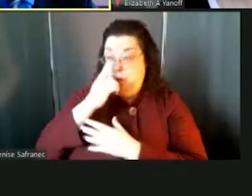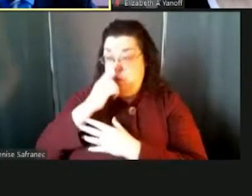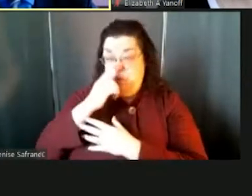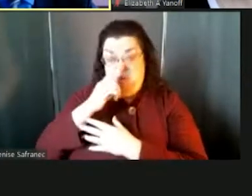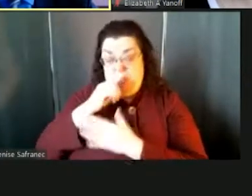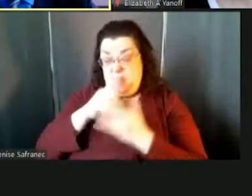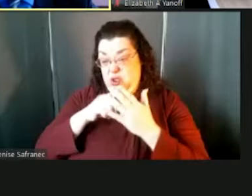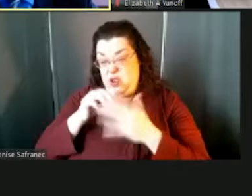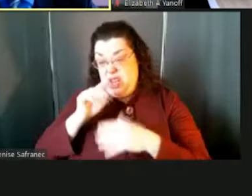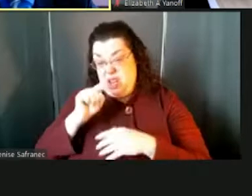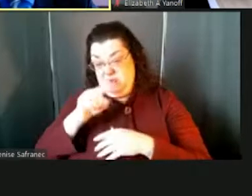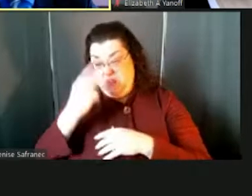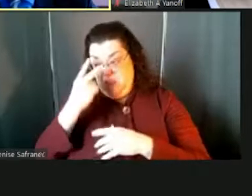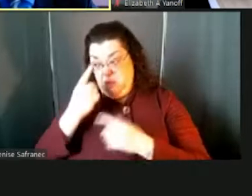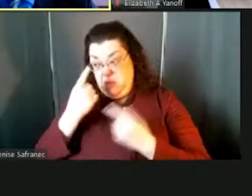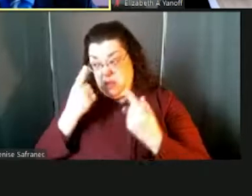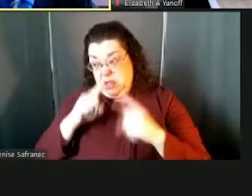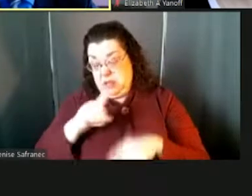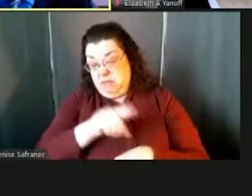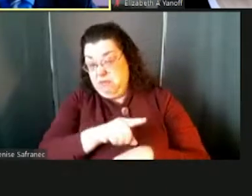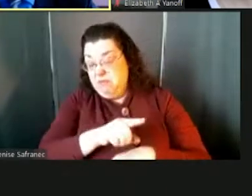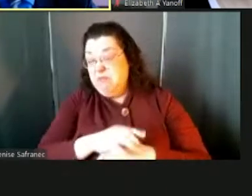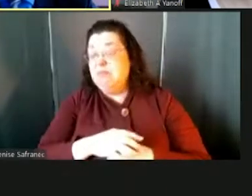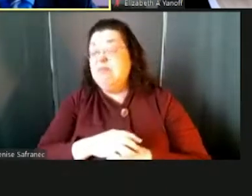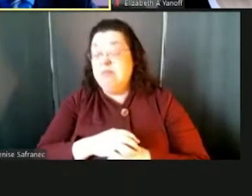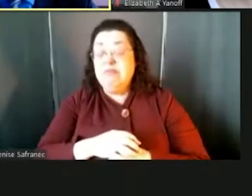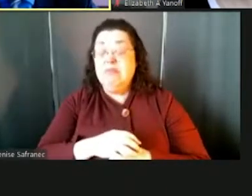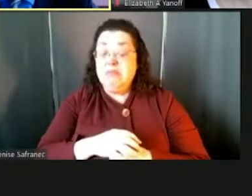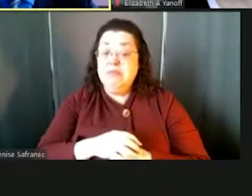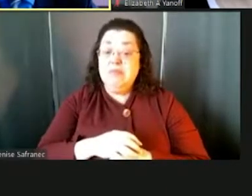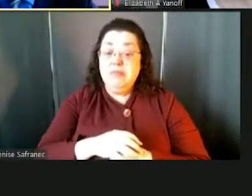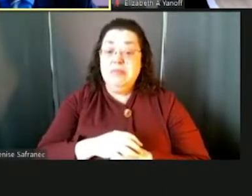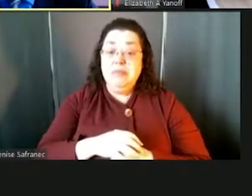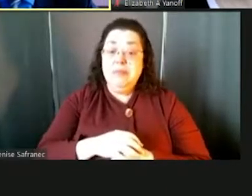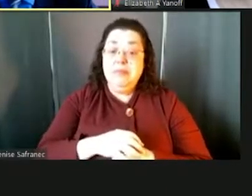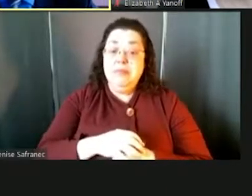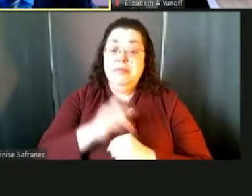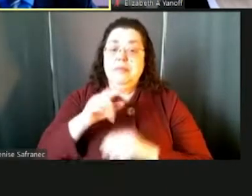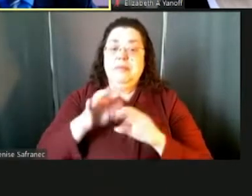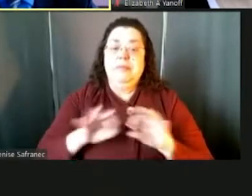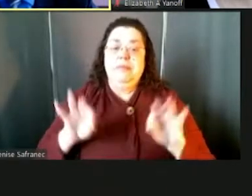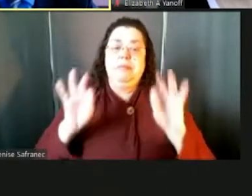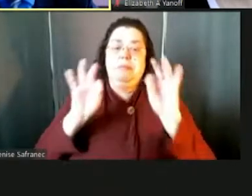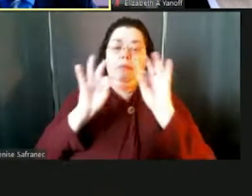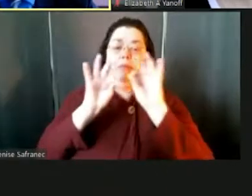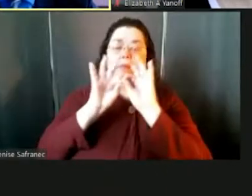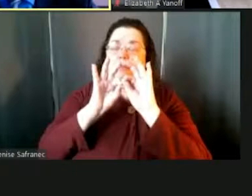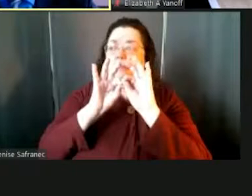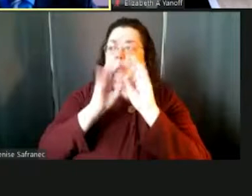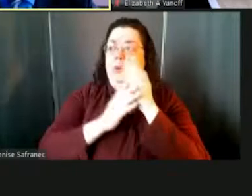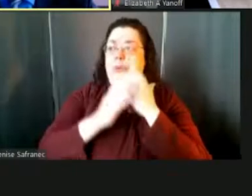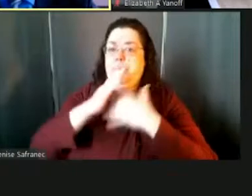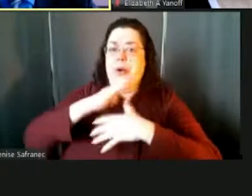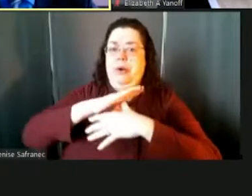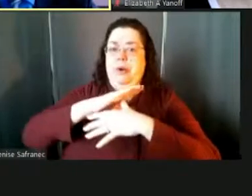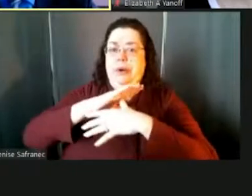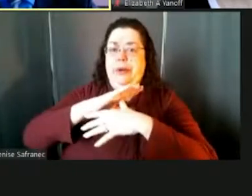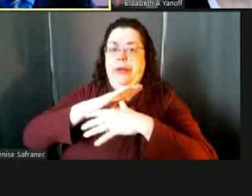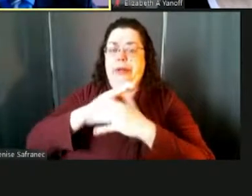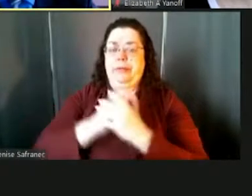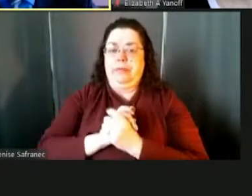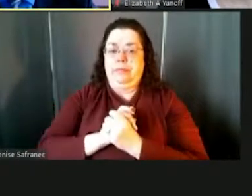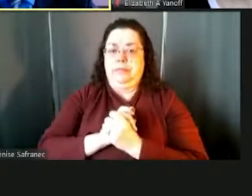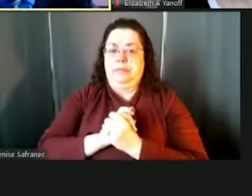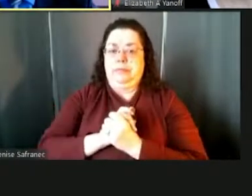remain engaged. That has become really an important priority right now as the number of